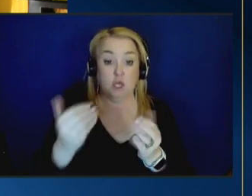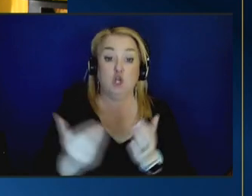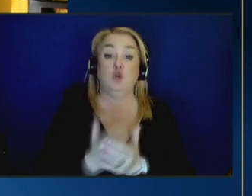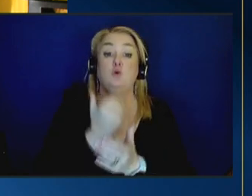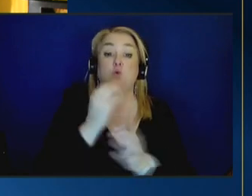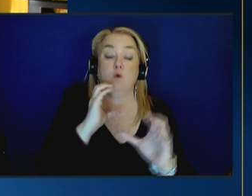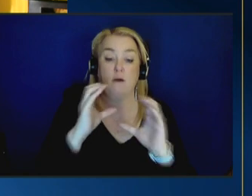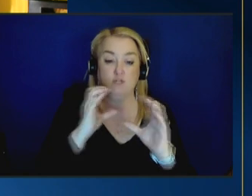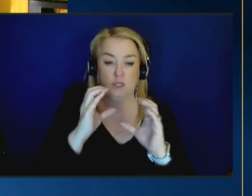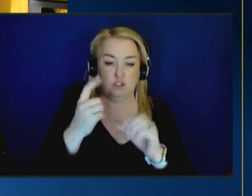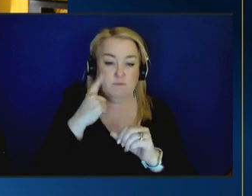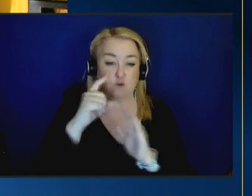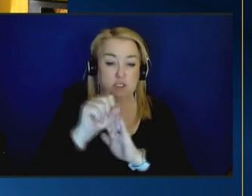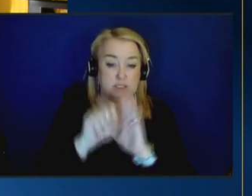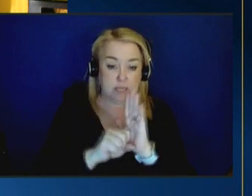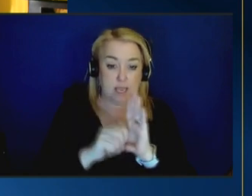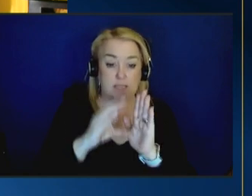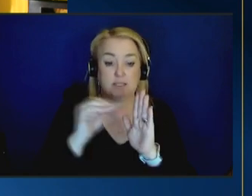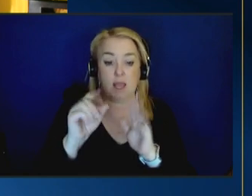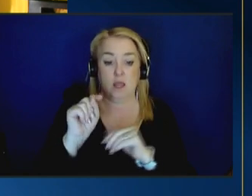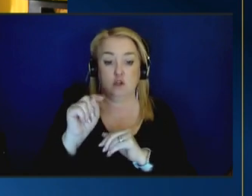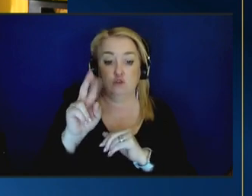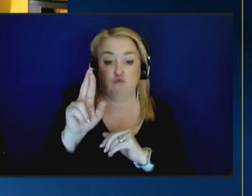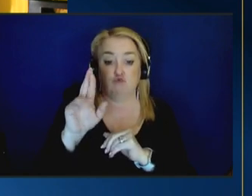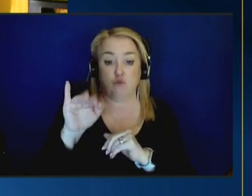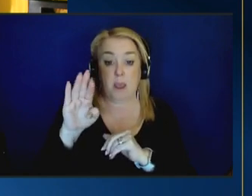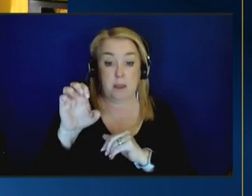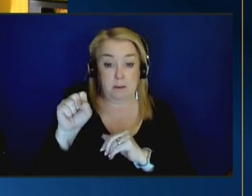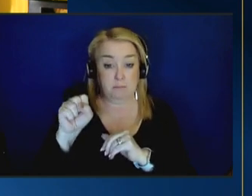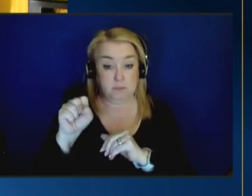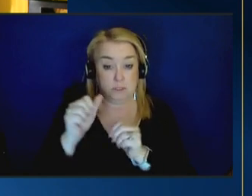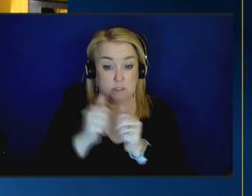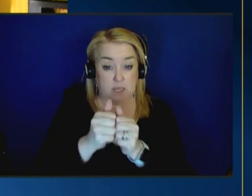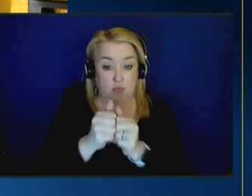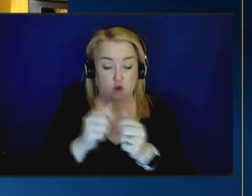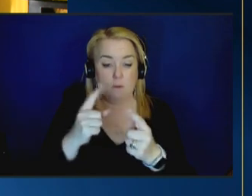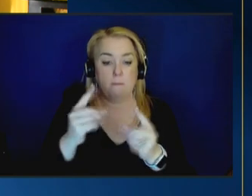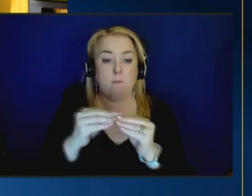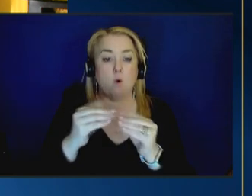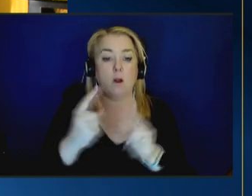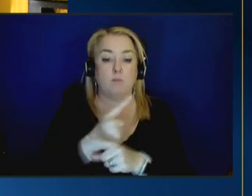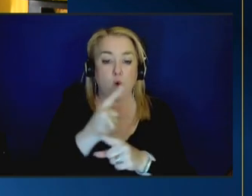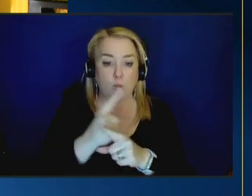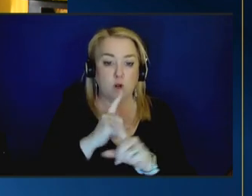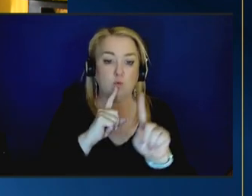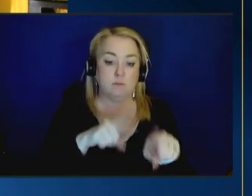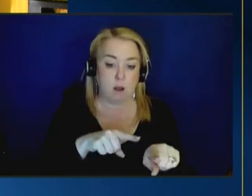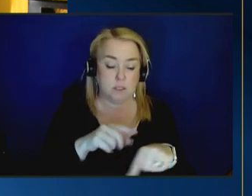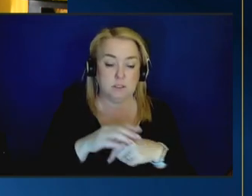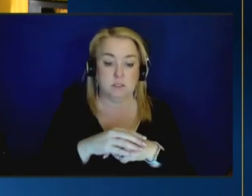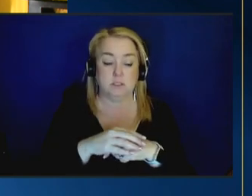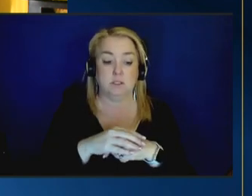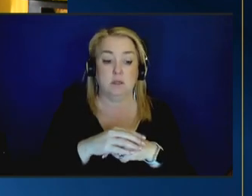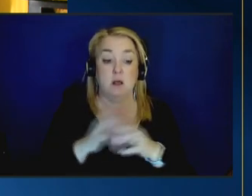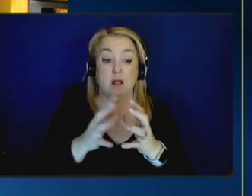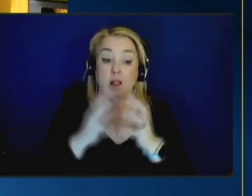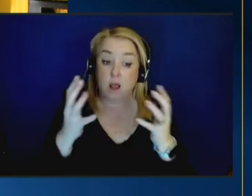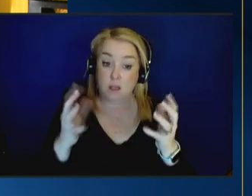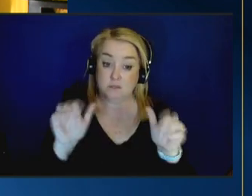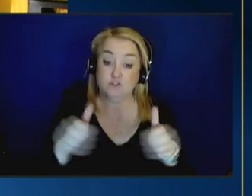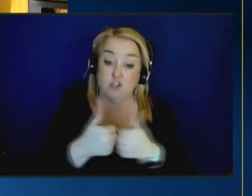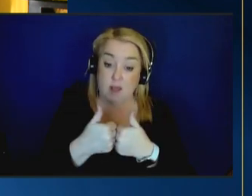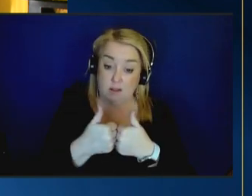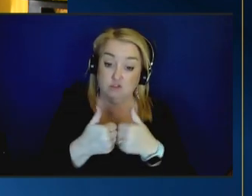states and tribes can have together about much more appropriate responses admittedly lots of challenges in the clearinghouse